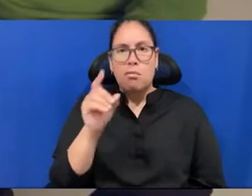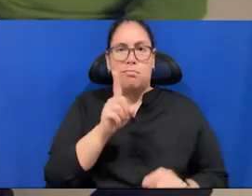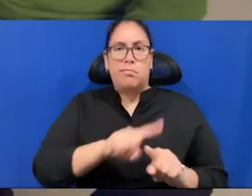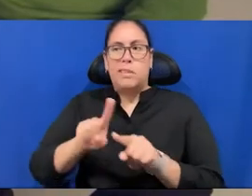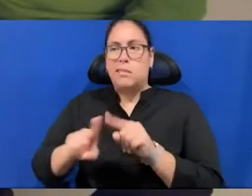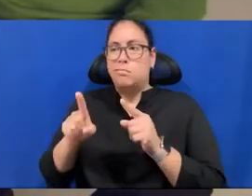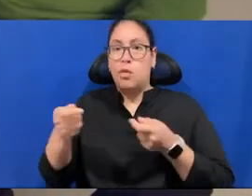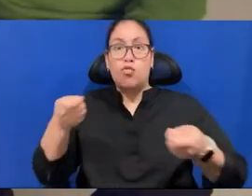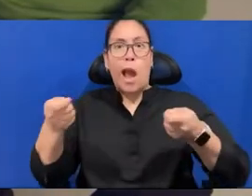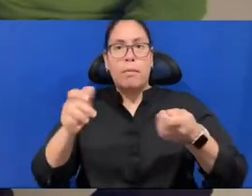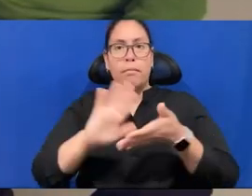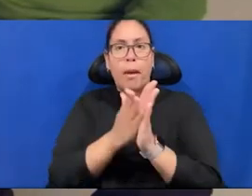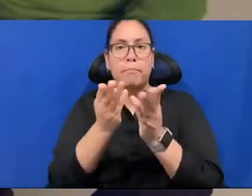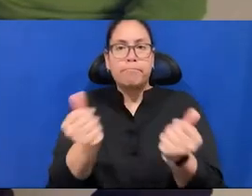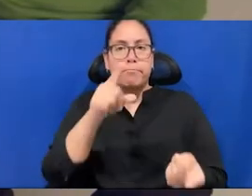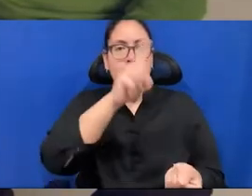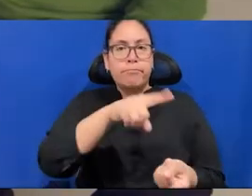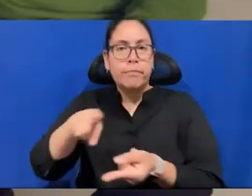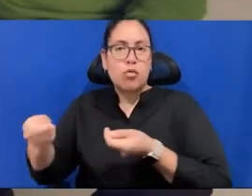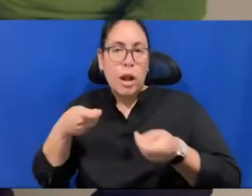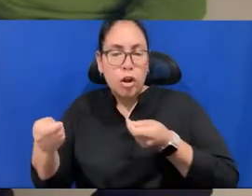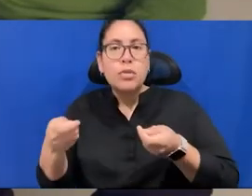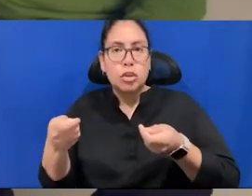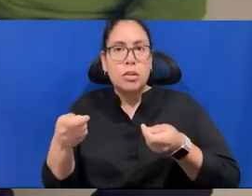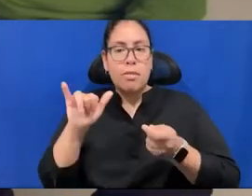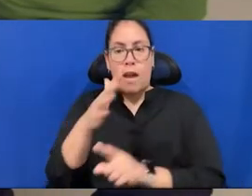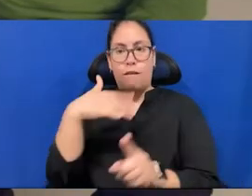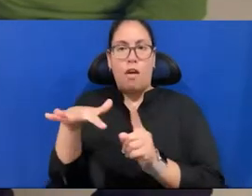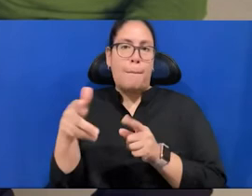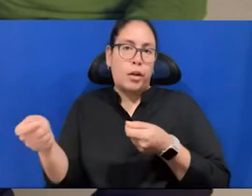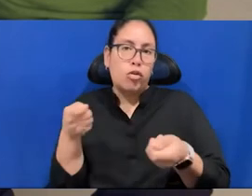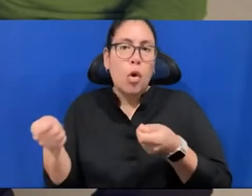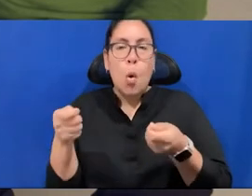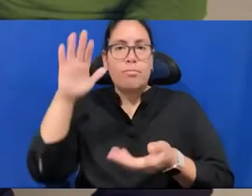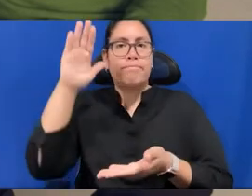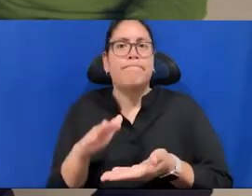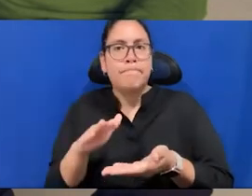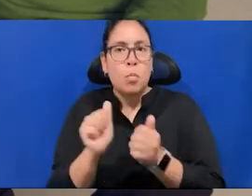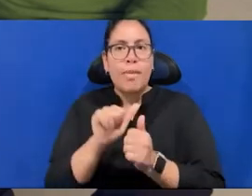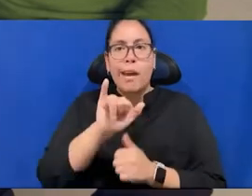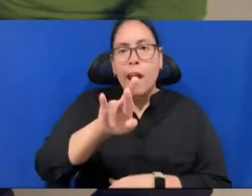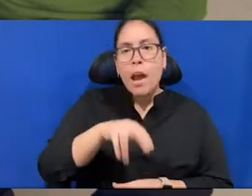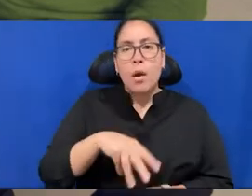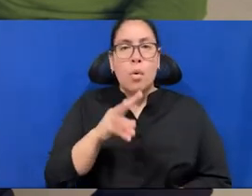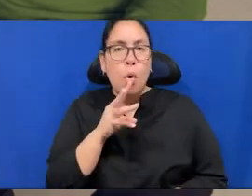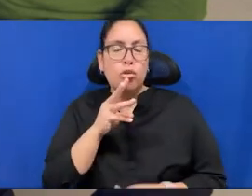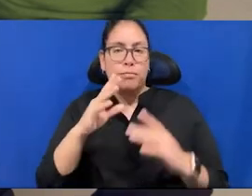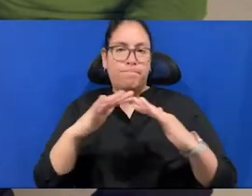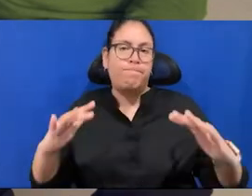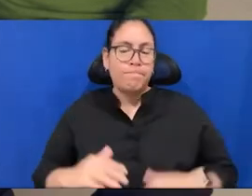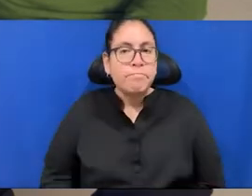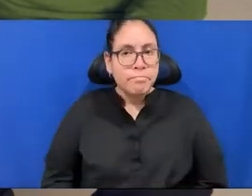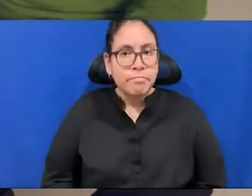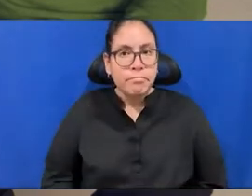stop any control, environmental control with air, water and, and, and such. And let's not forget again,